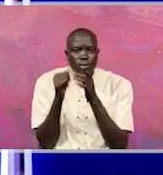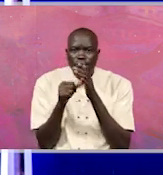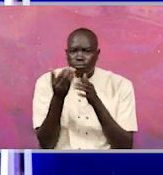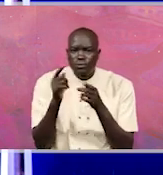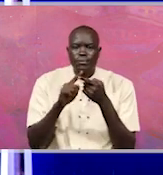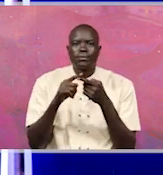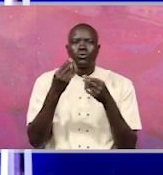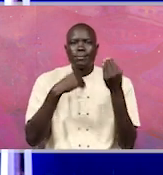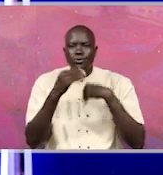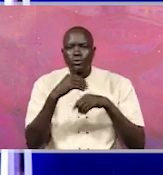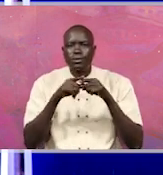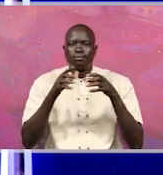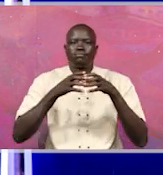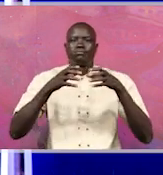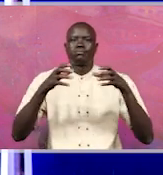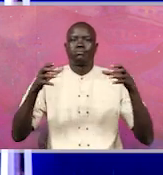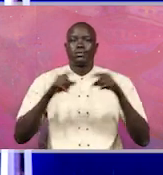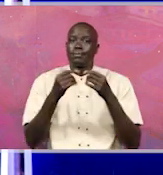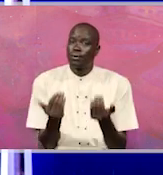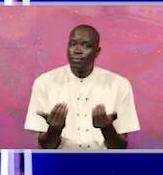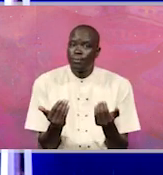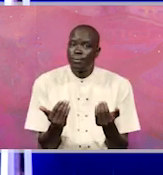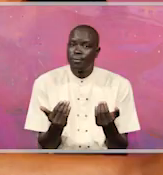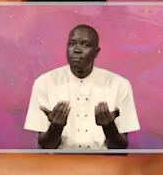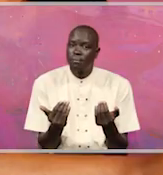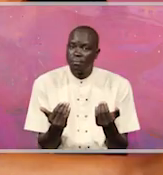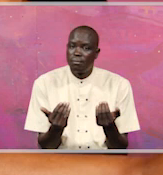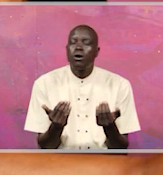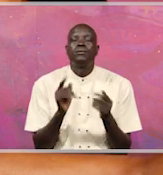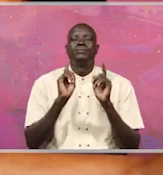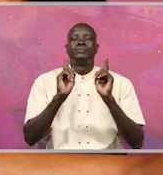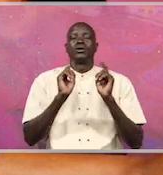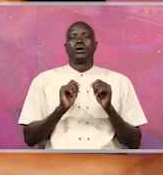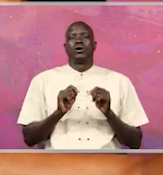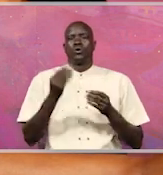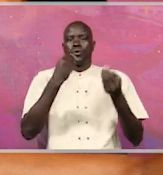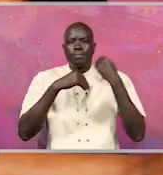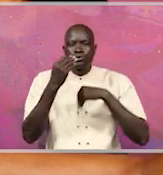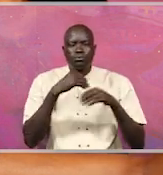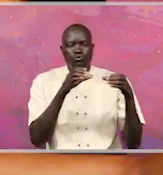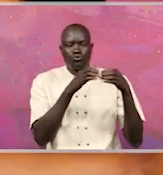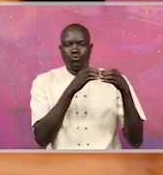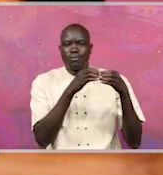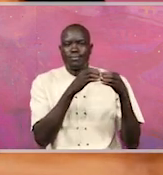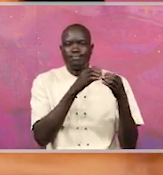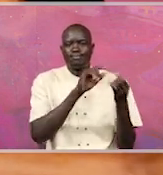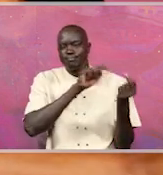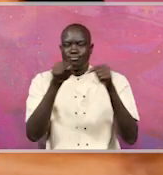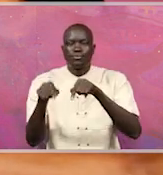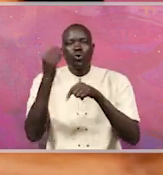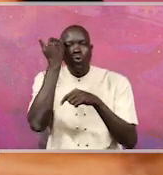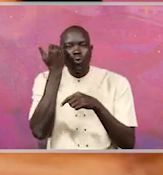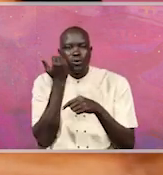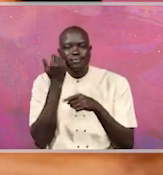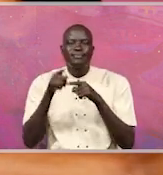just keeps escalating as it is? The corrupt, in most cases, come to our courts as a